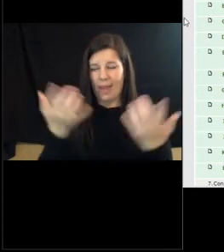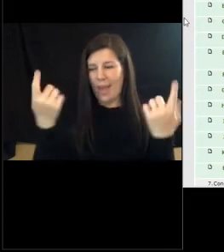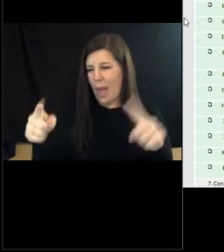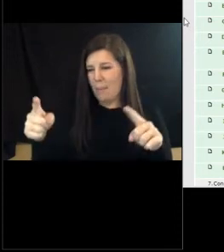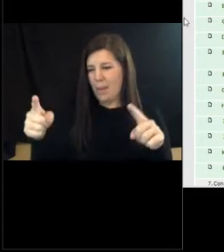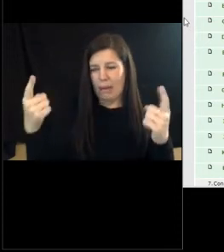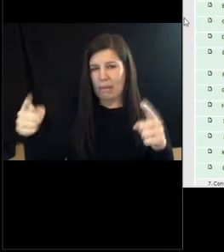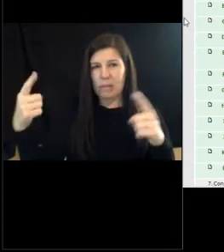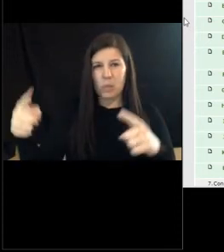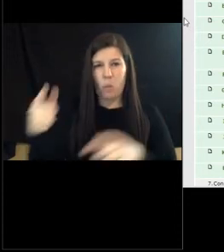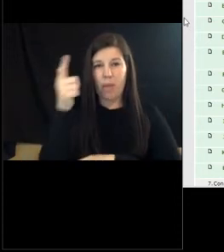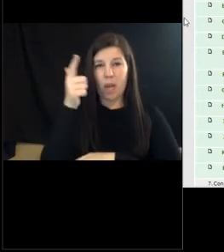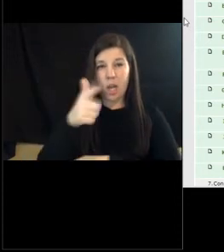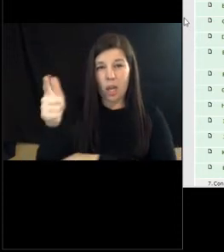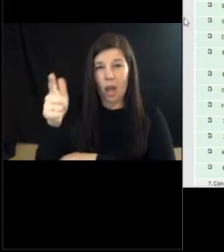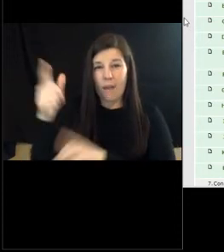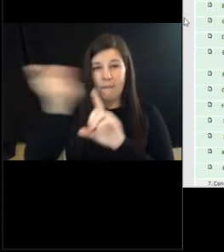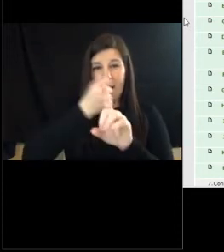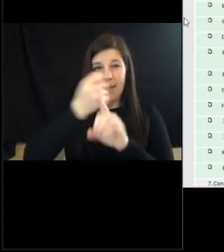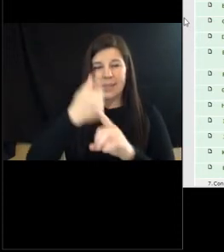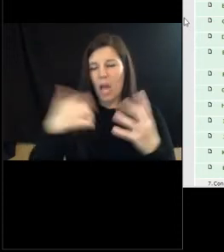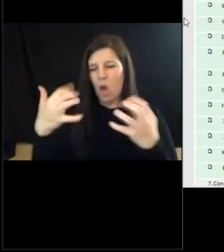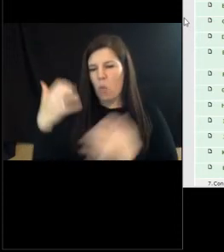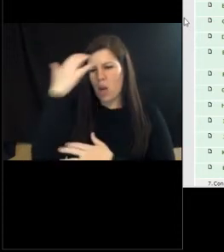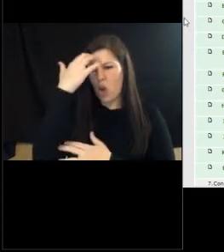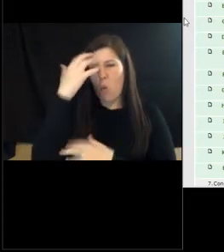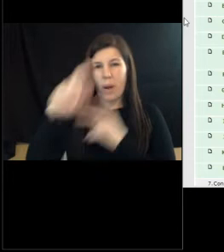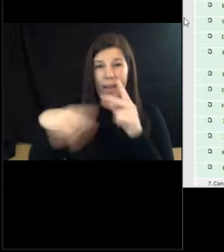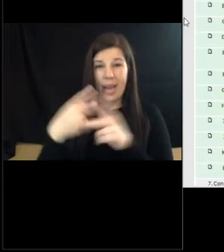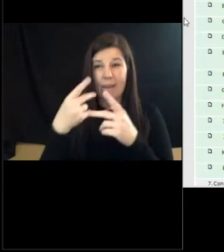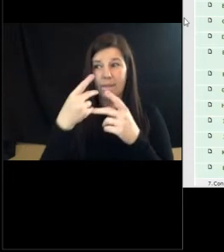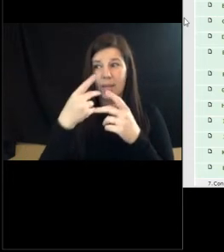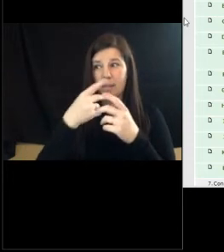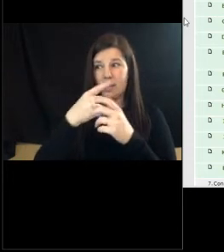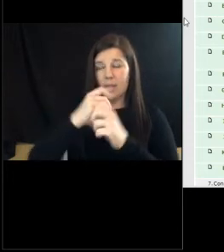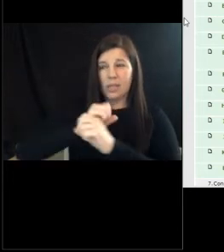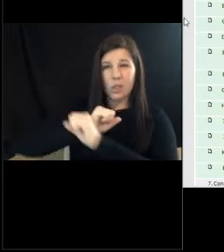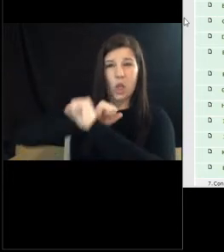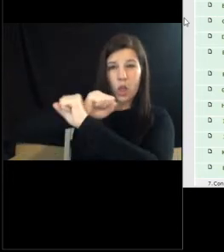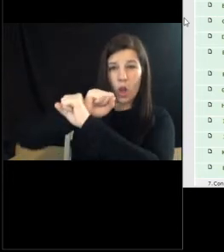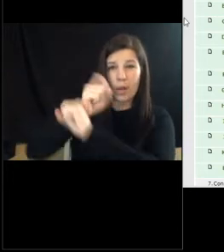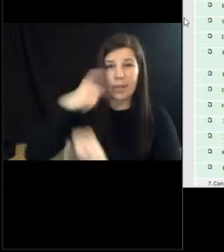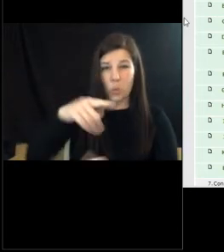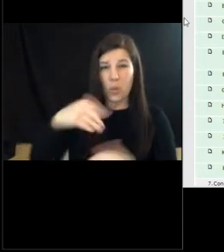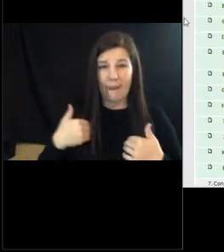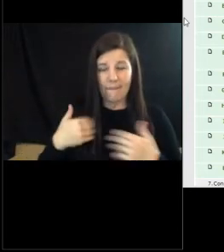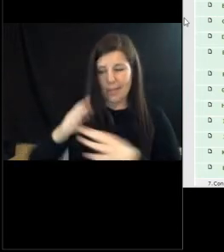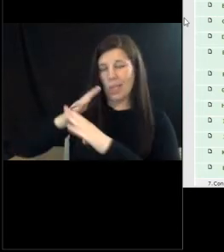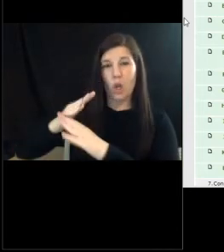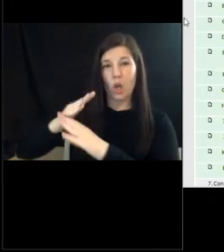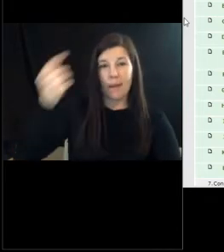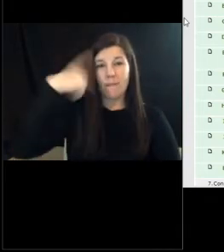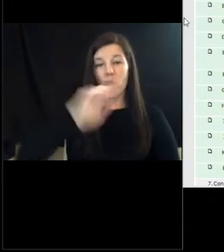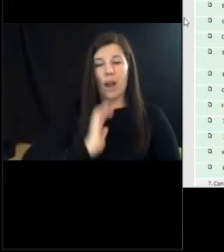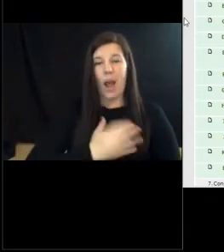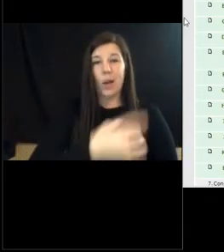with gun violence, I want to know what type of security do we have for our, you know, our children and our citizens when